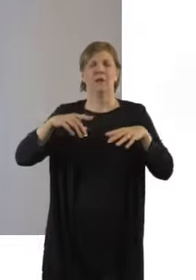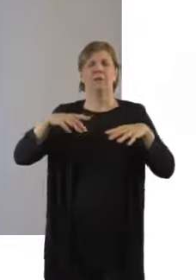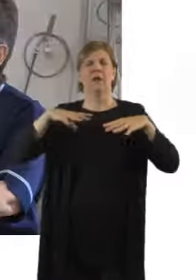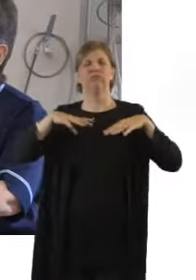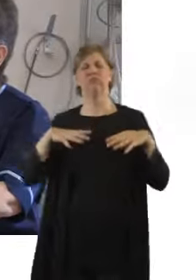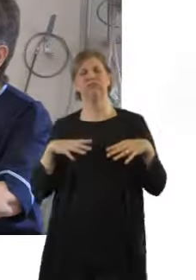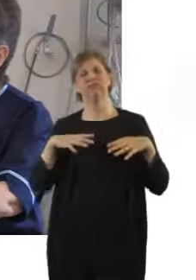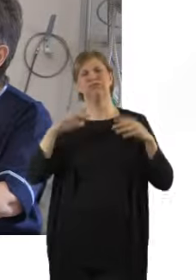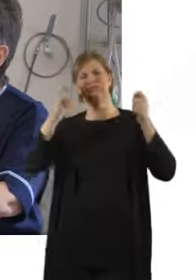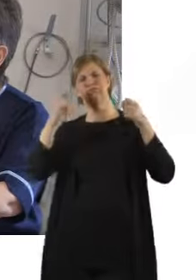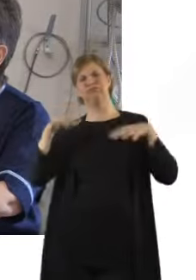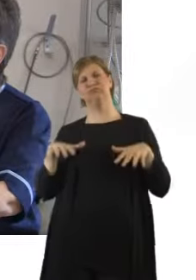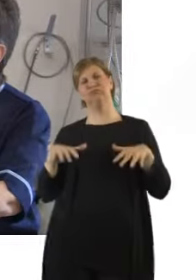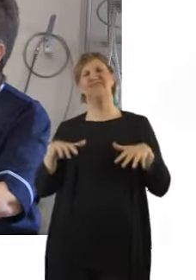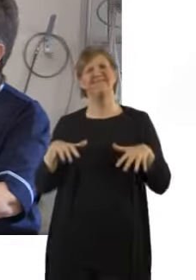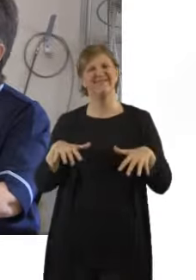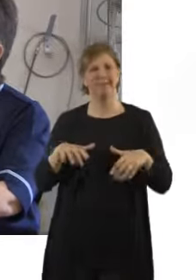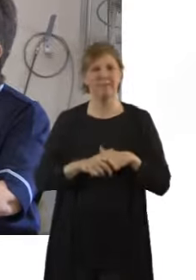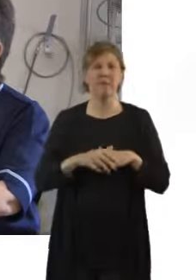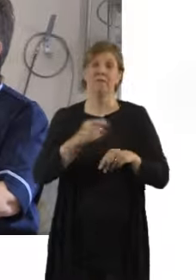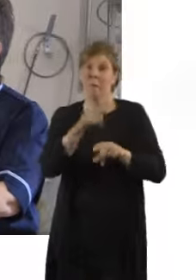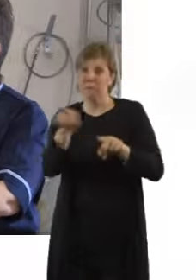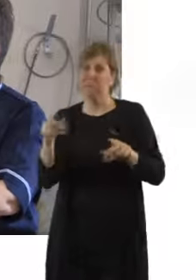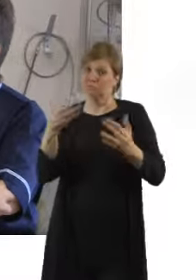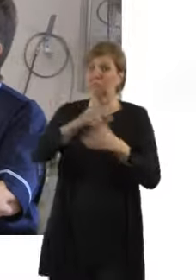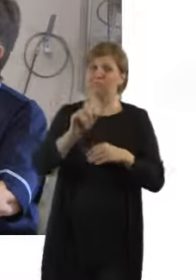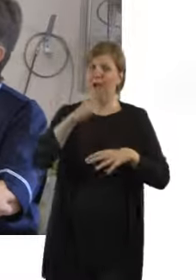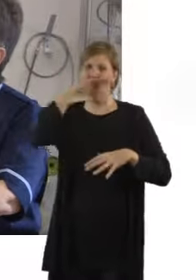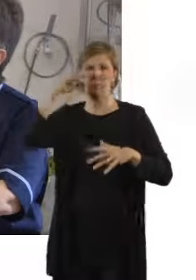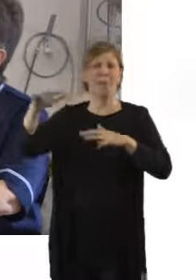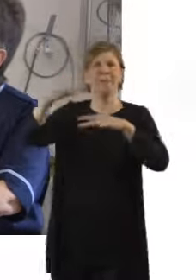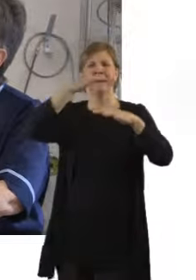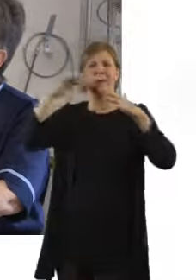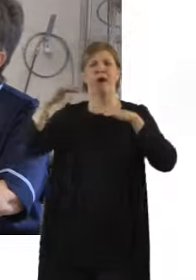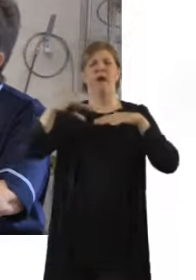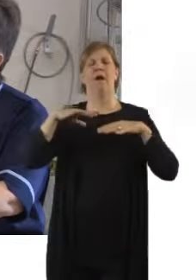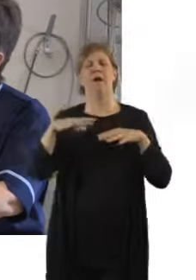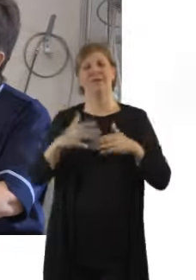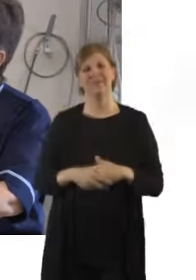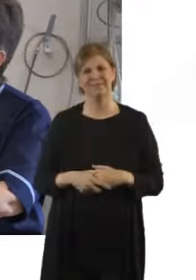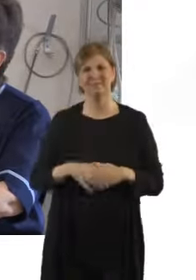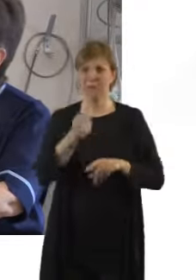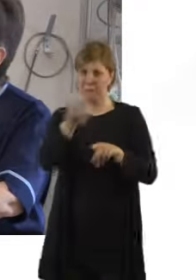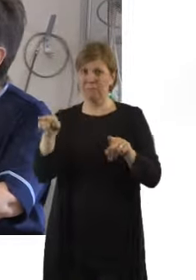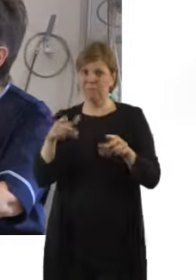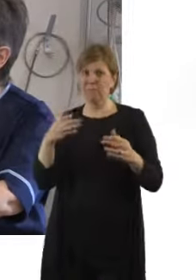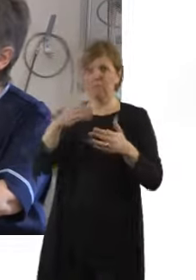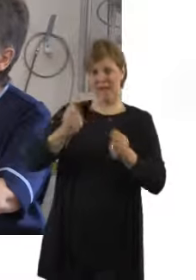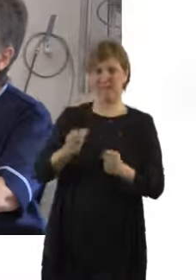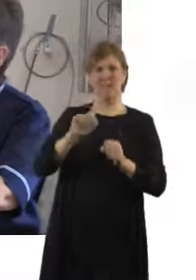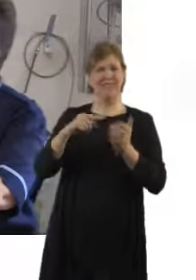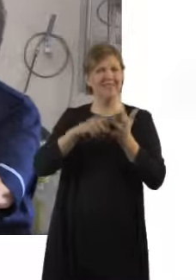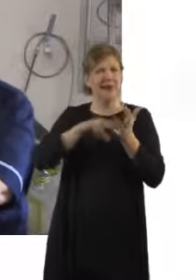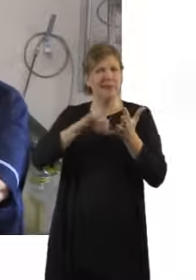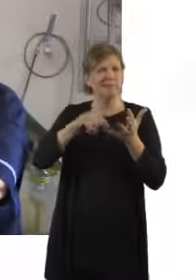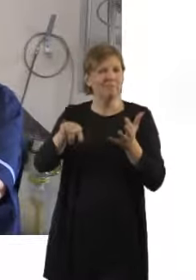machine. Now a TENS machine, it's just four pads that go on the back and it provides electrical stimulation to the nerves at the back